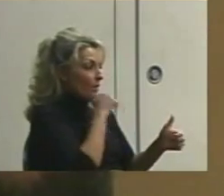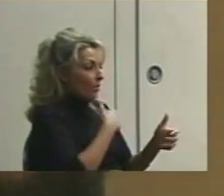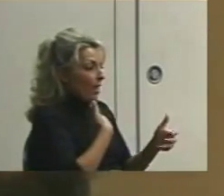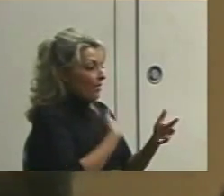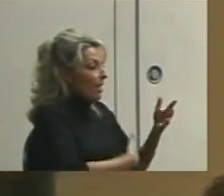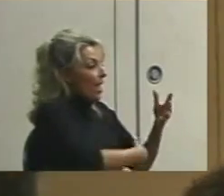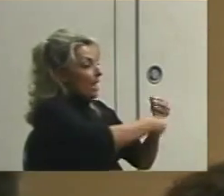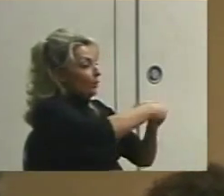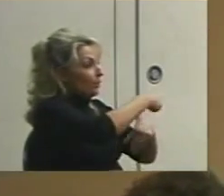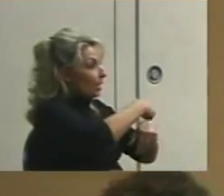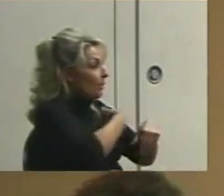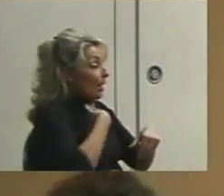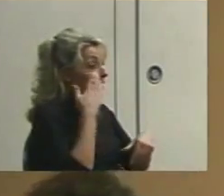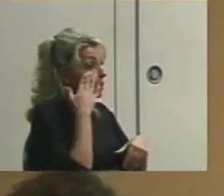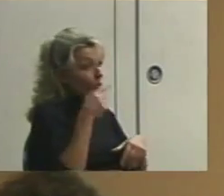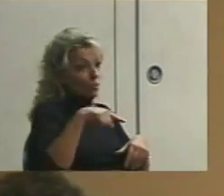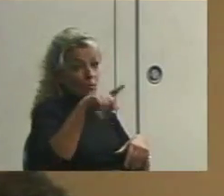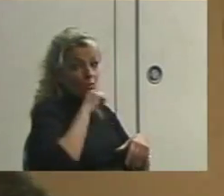extra time. I know you don't.